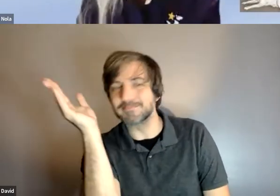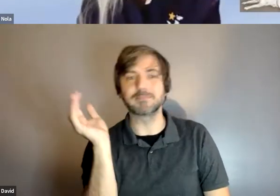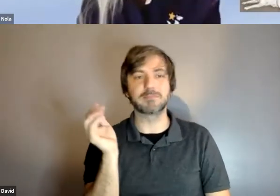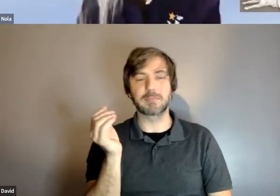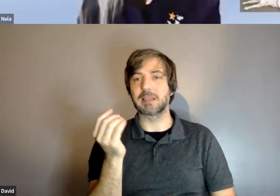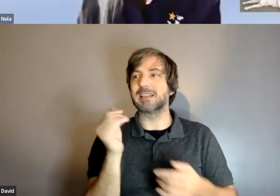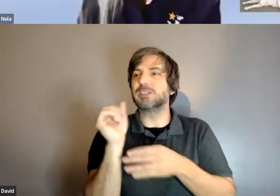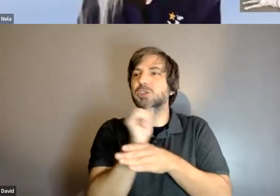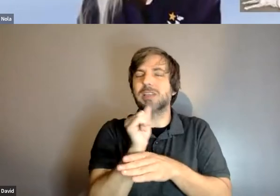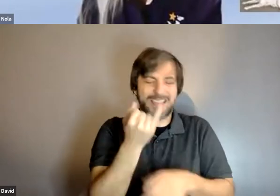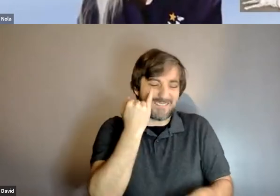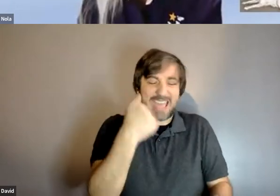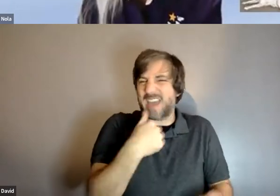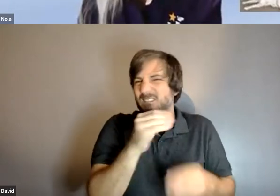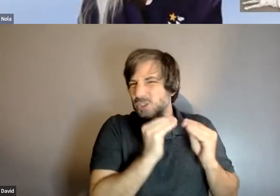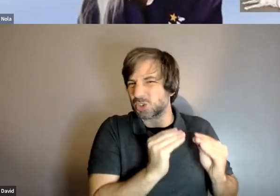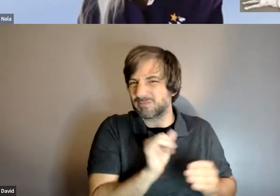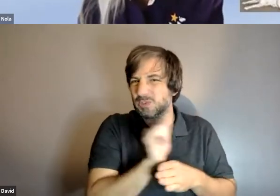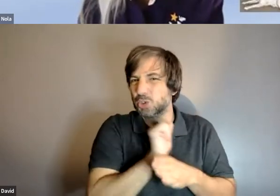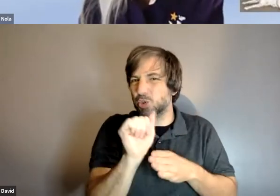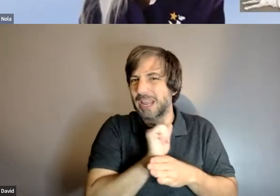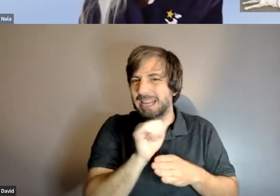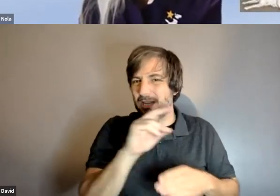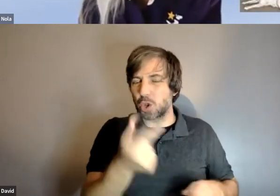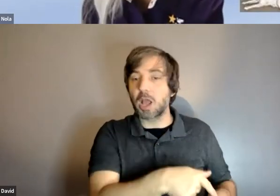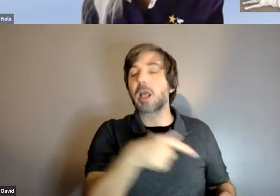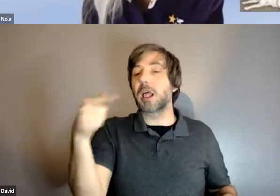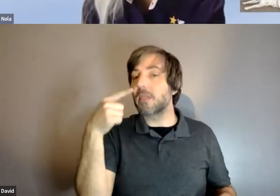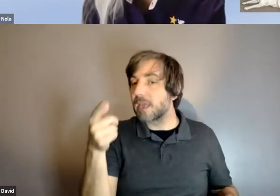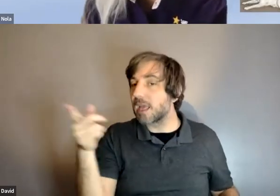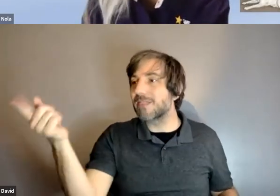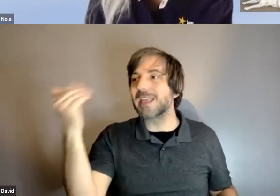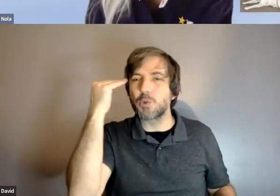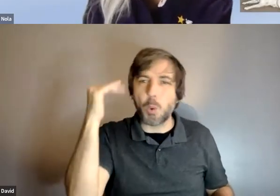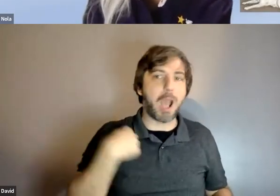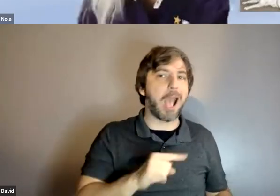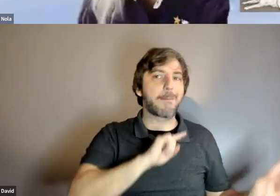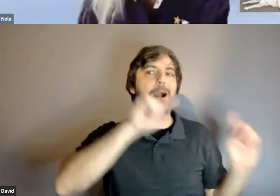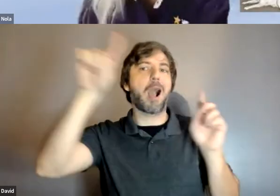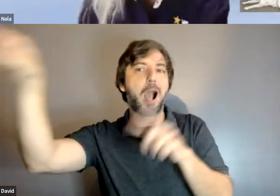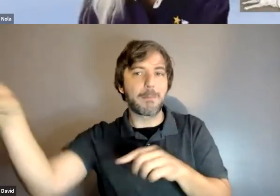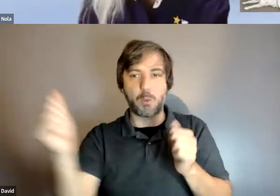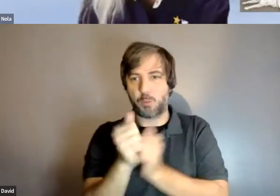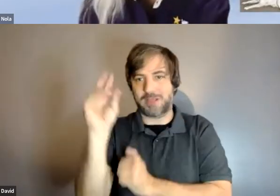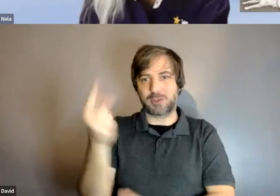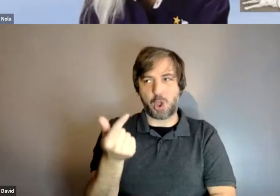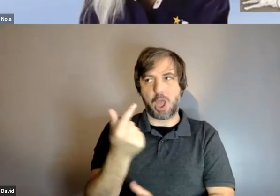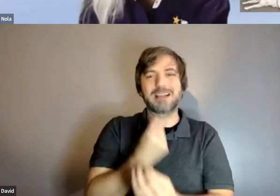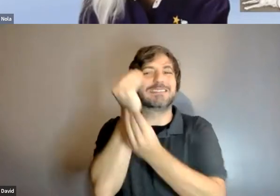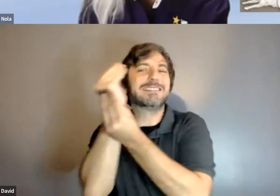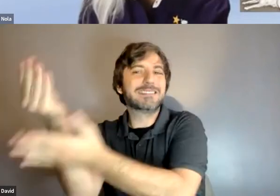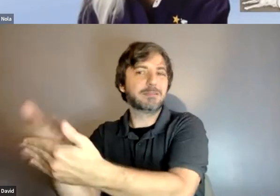i'm coming just so they're not taken aback and if and um usually it's it's not not not an issue